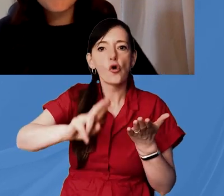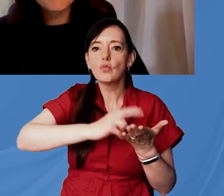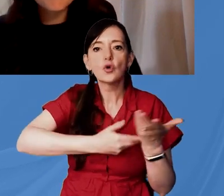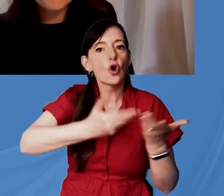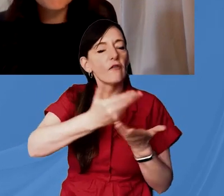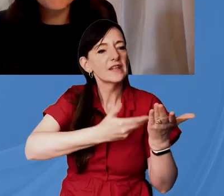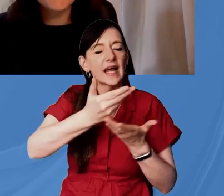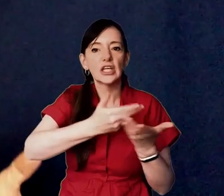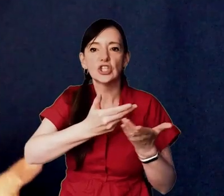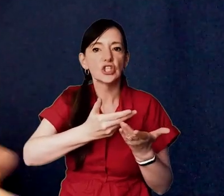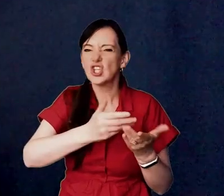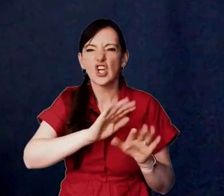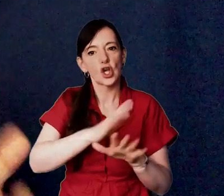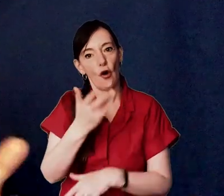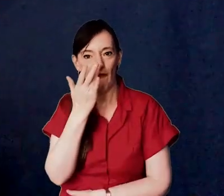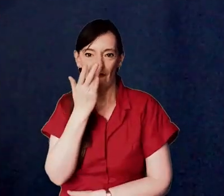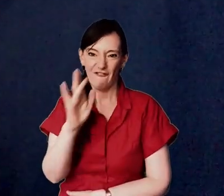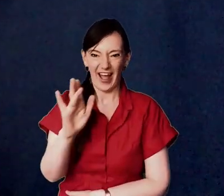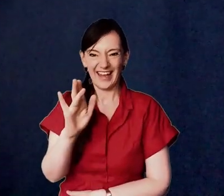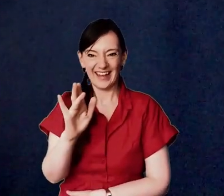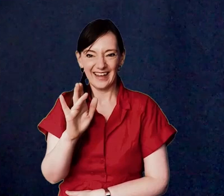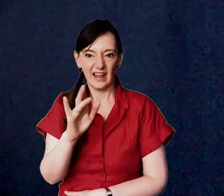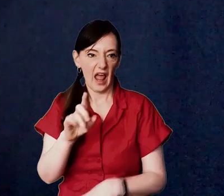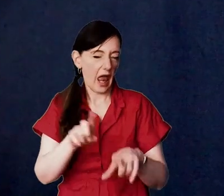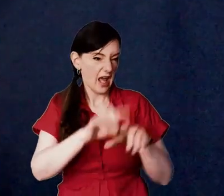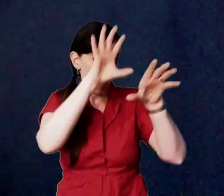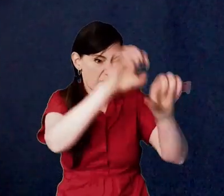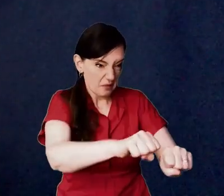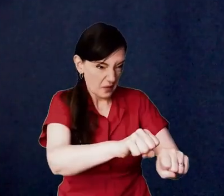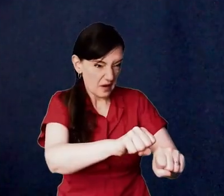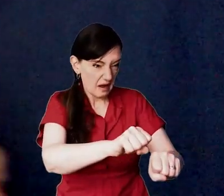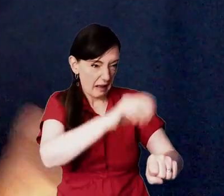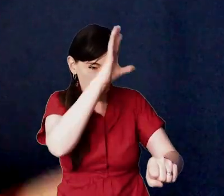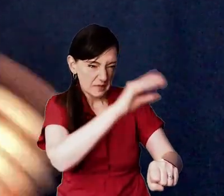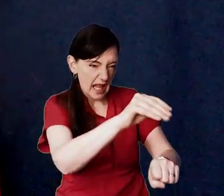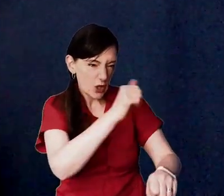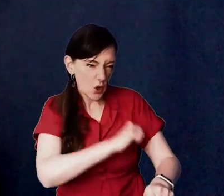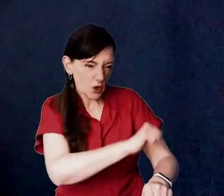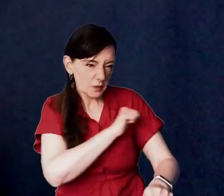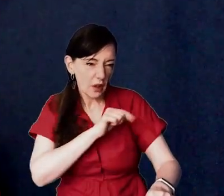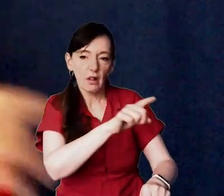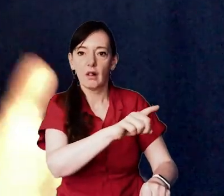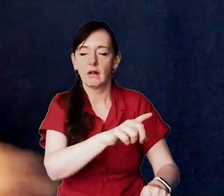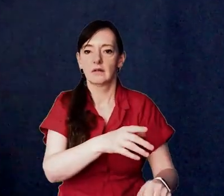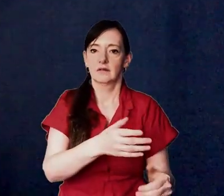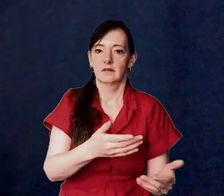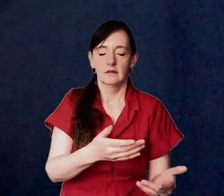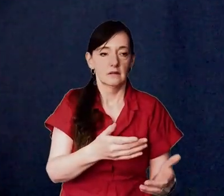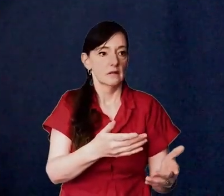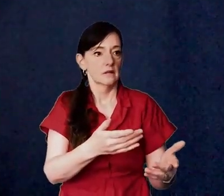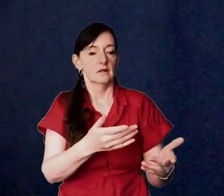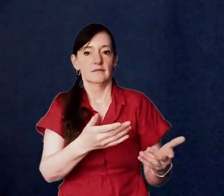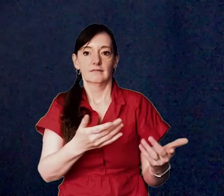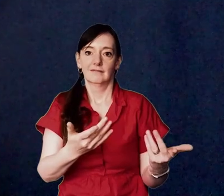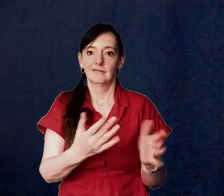conversations everyday conversations without looking like we are religiously mugging people you know the amazon driver comes the door says here's your parcel dr